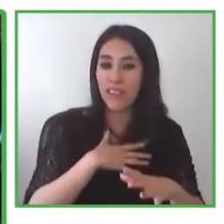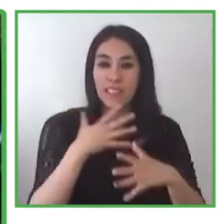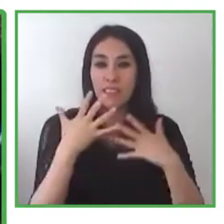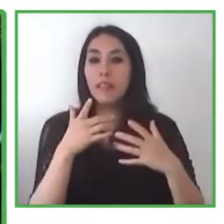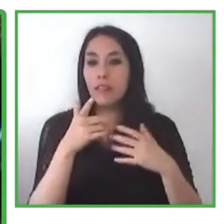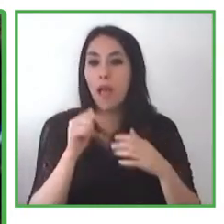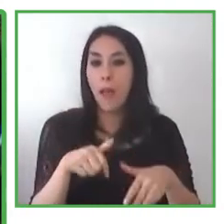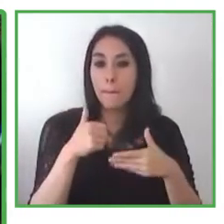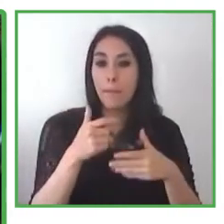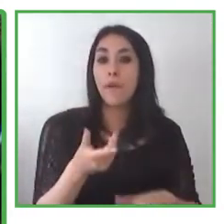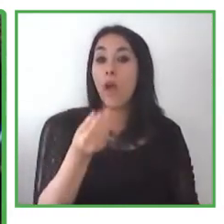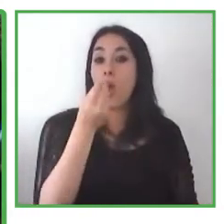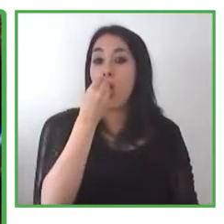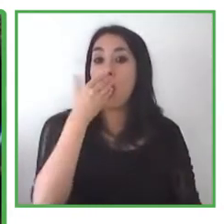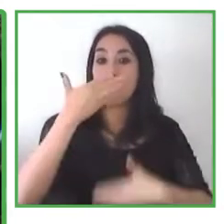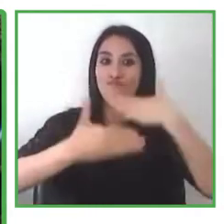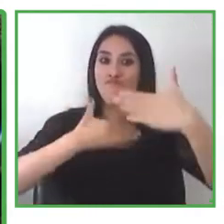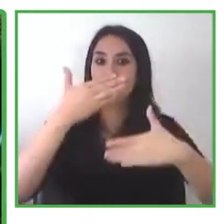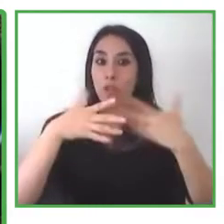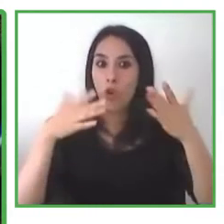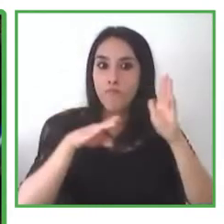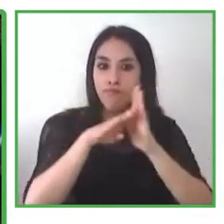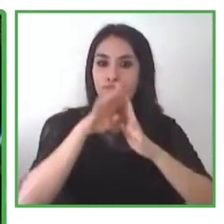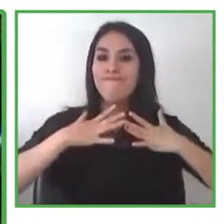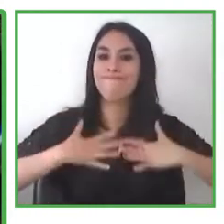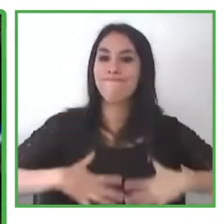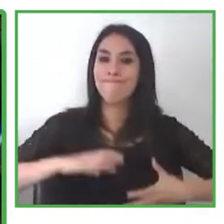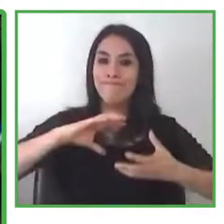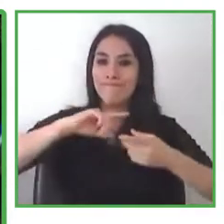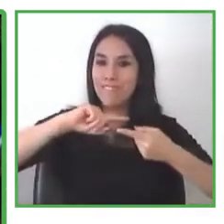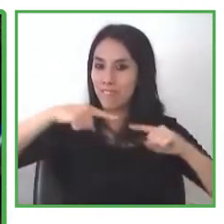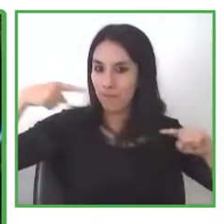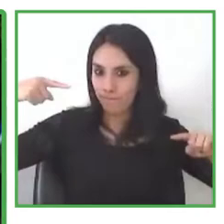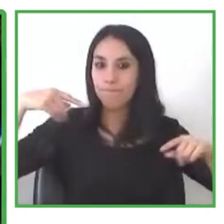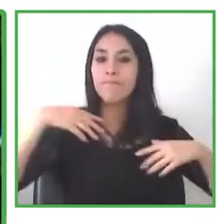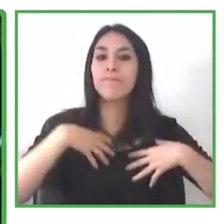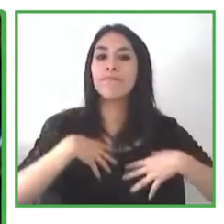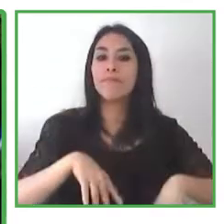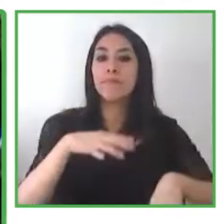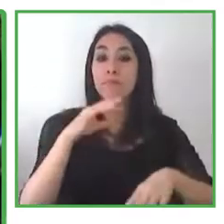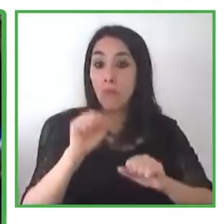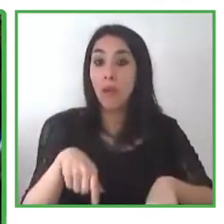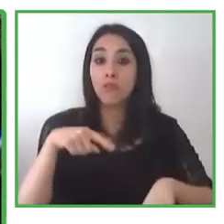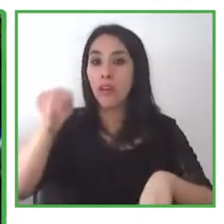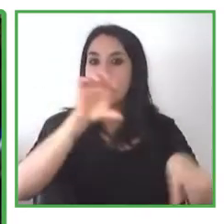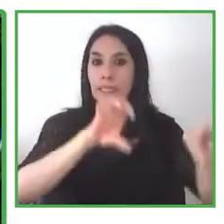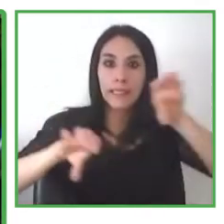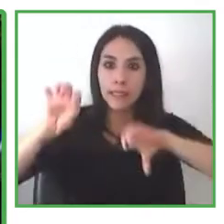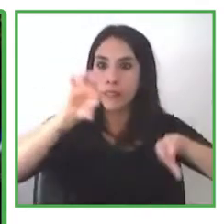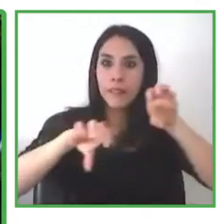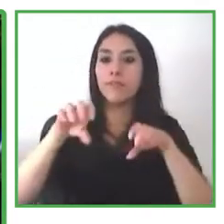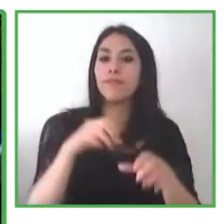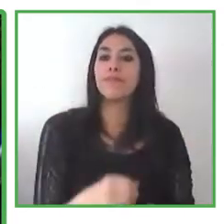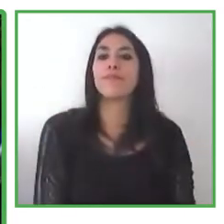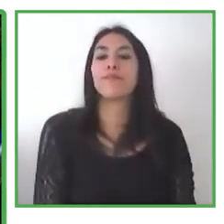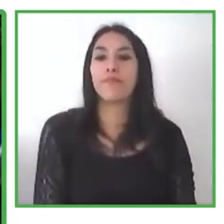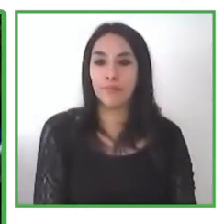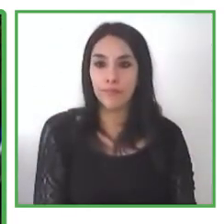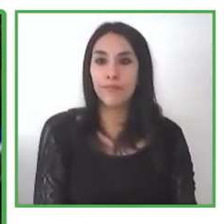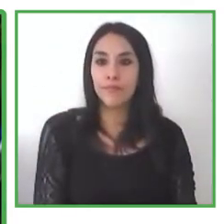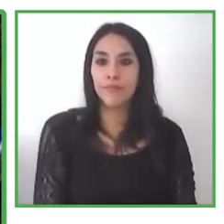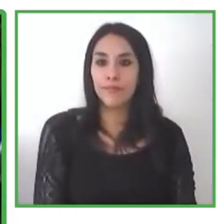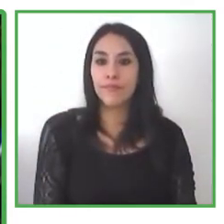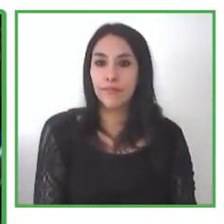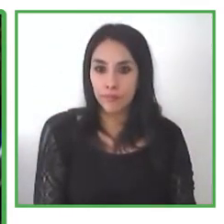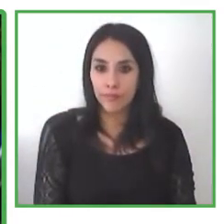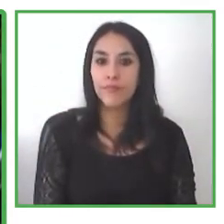poor food consumption and to eating too many processed foods that are high in antibiotics and hormones